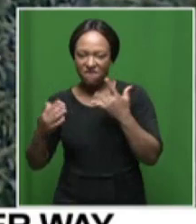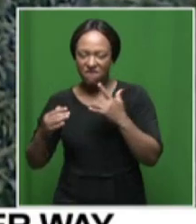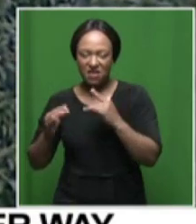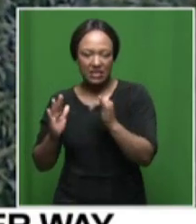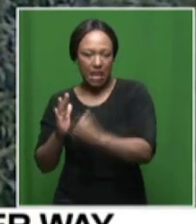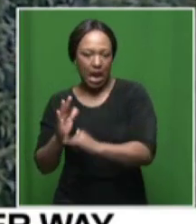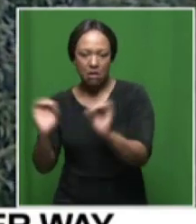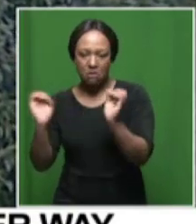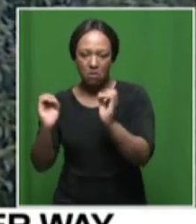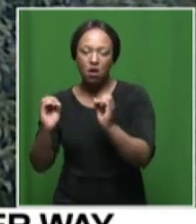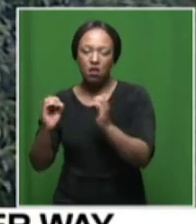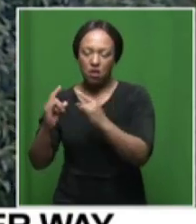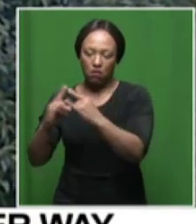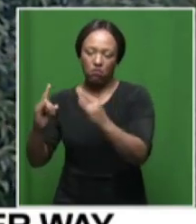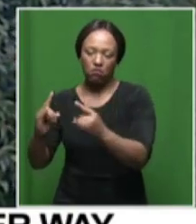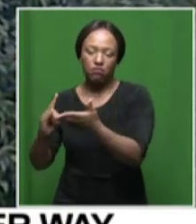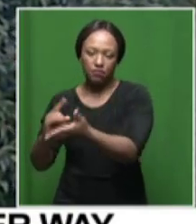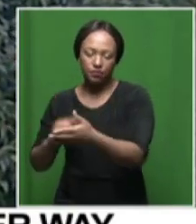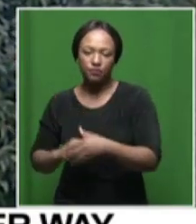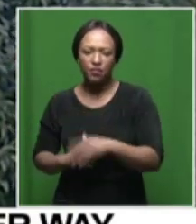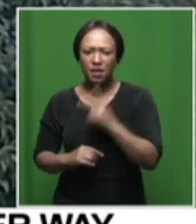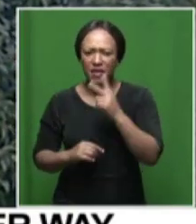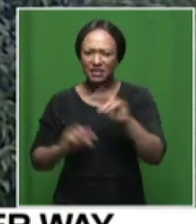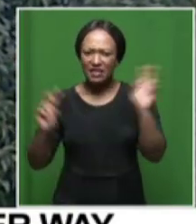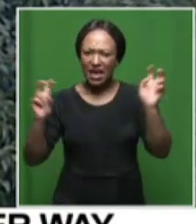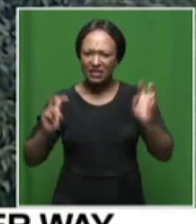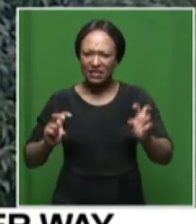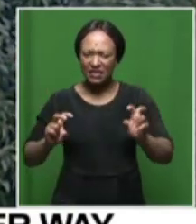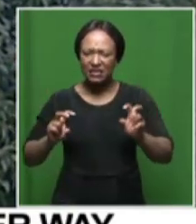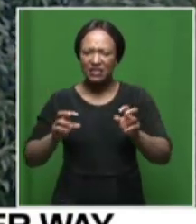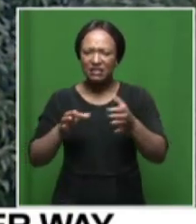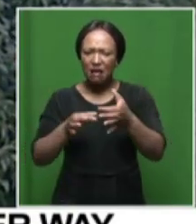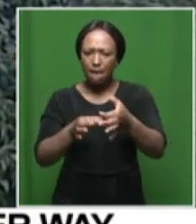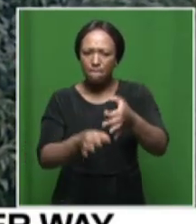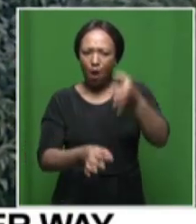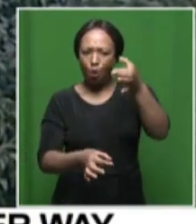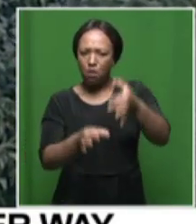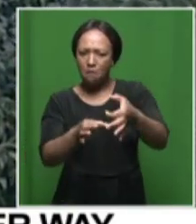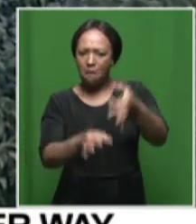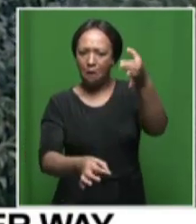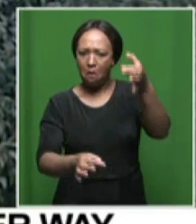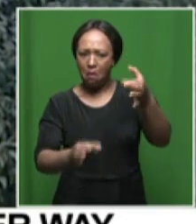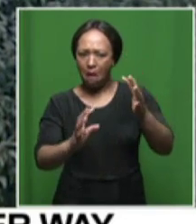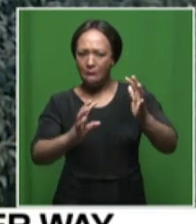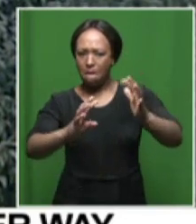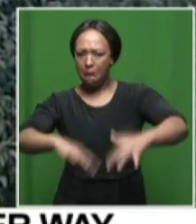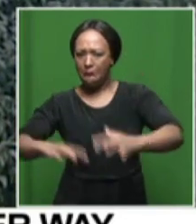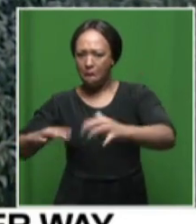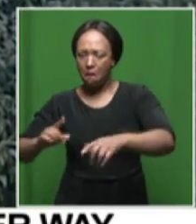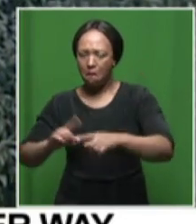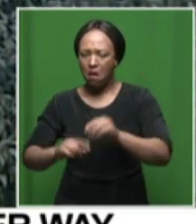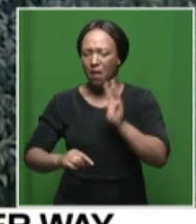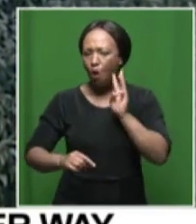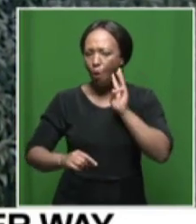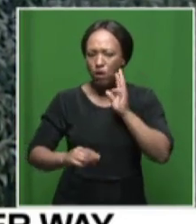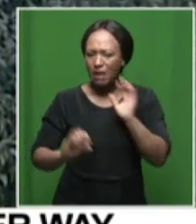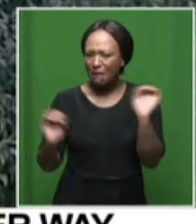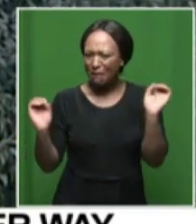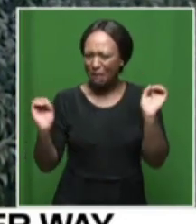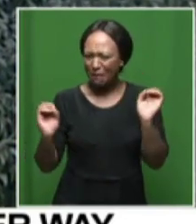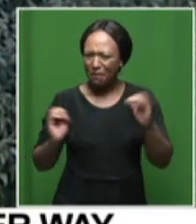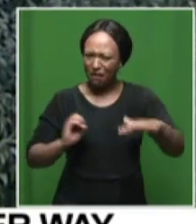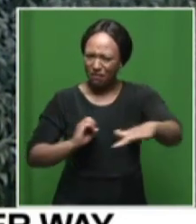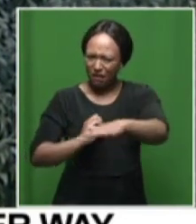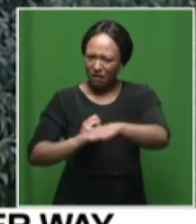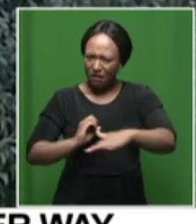unfortunately but before i let you go i see that electricity poles are down and i'm told that there is no water this area has run out of water and